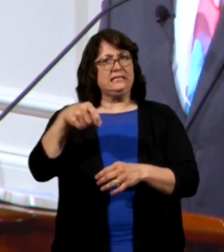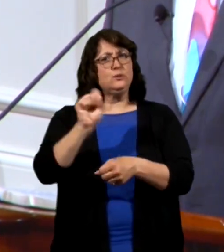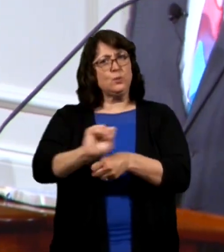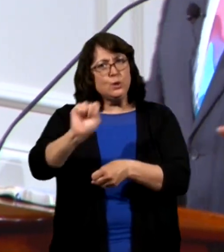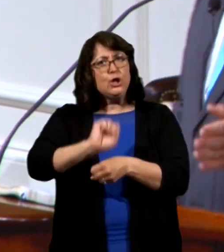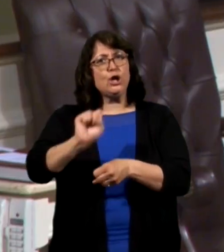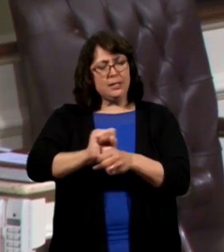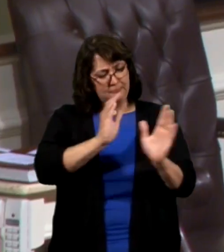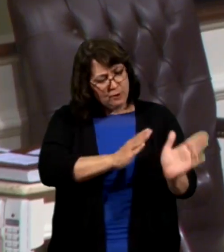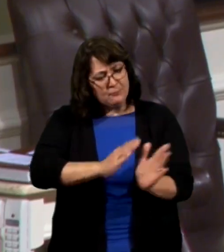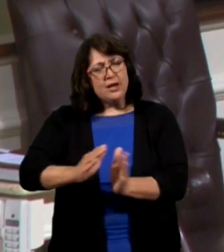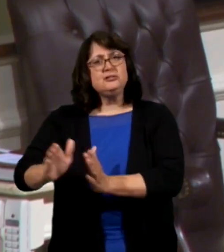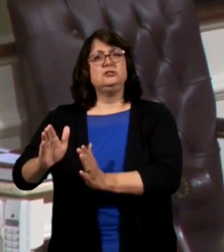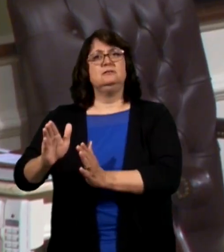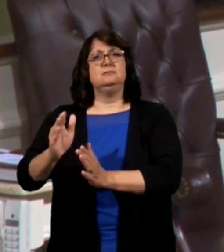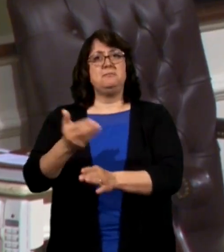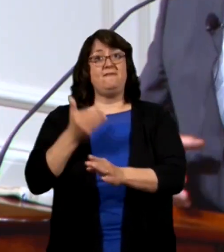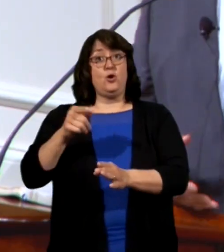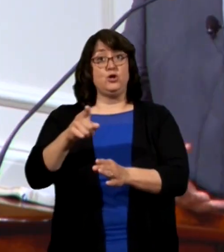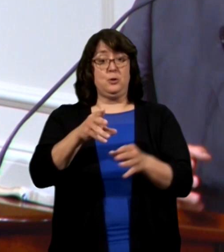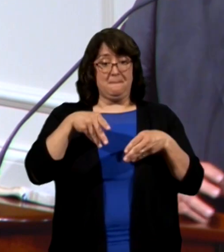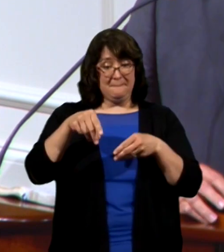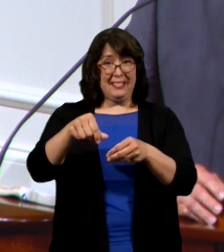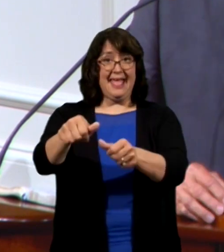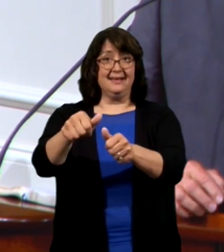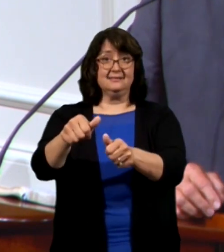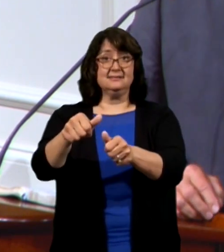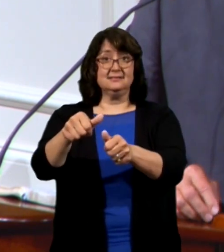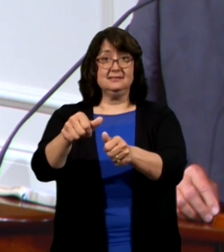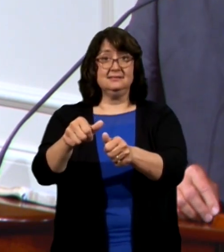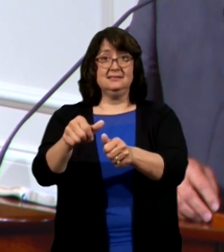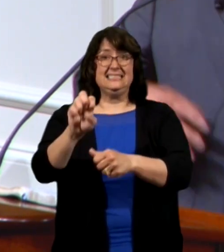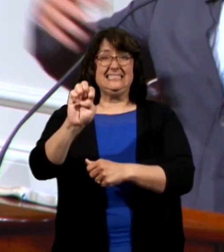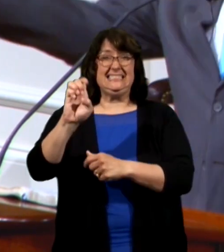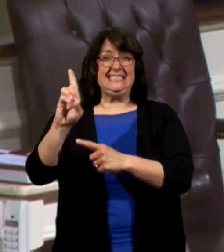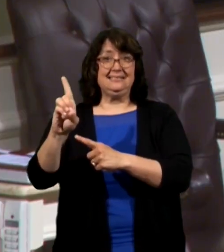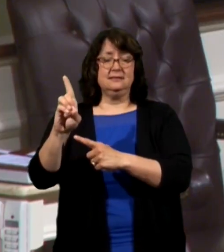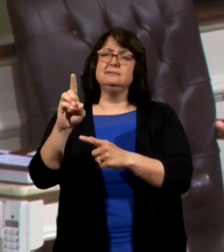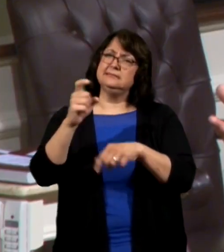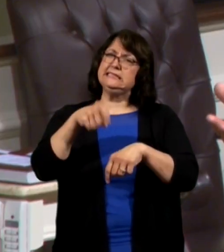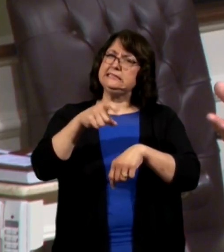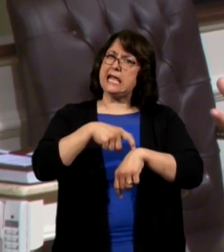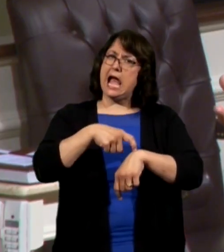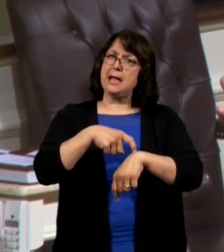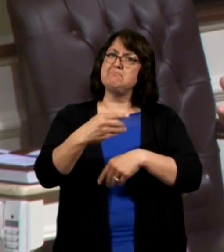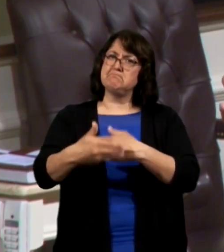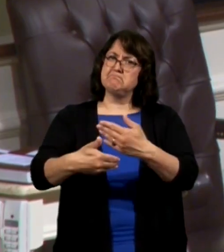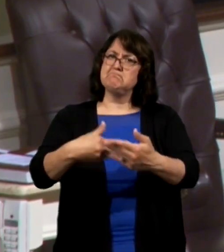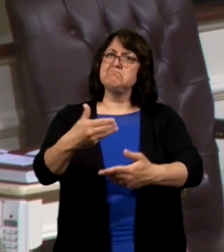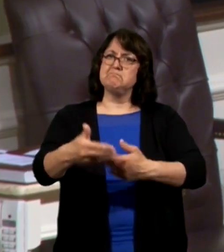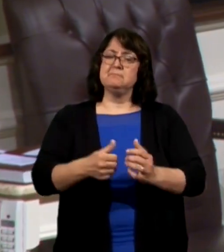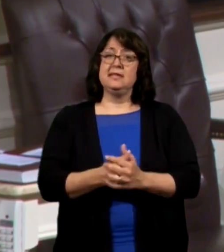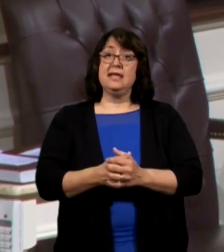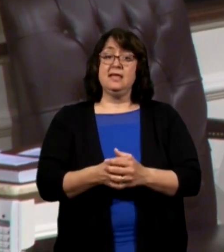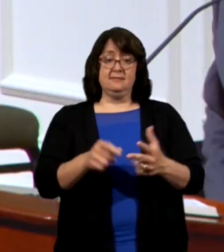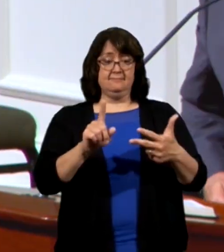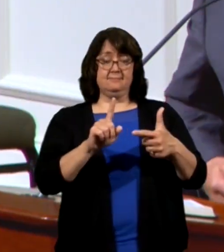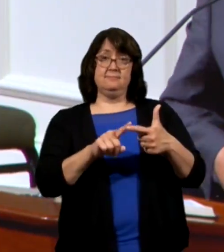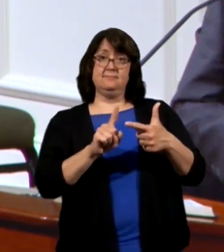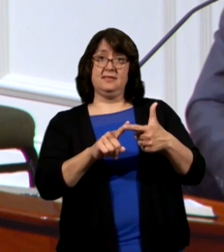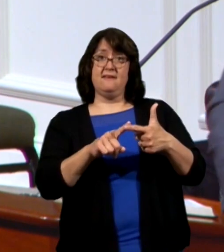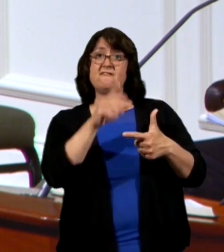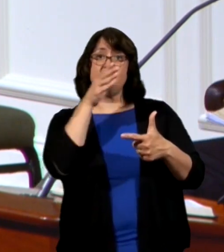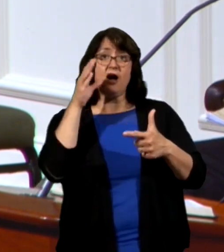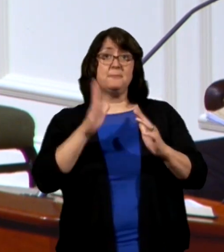and preparation before you plant the seed. It takes time. Here's what else they know.